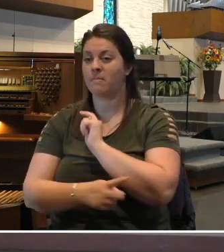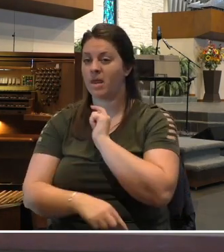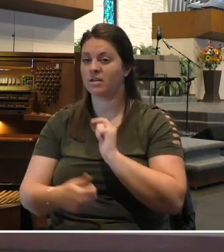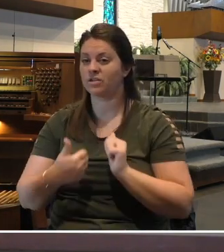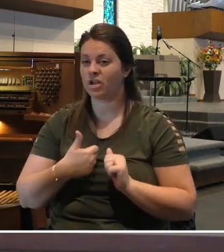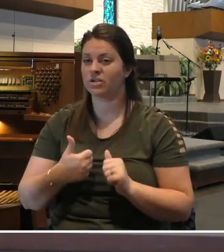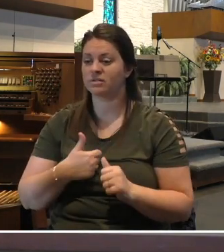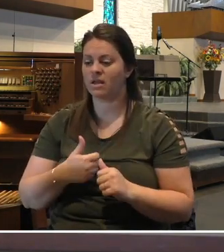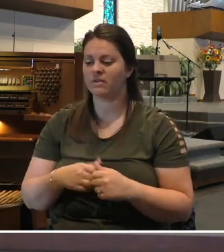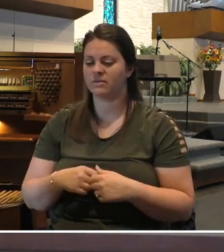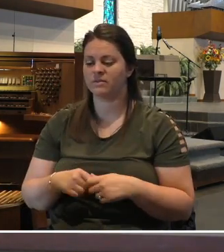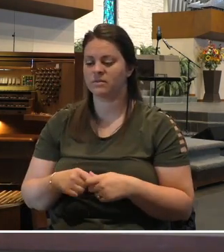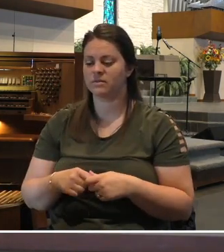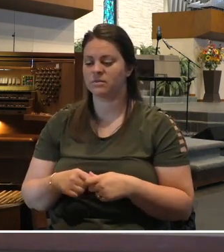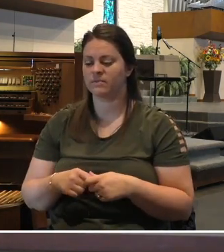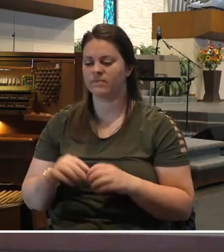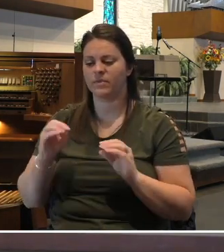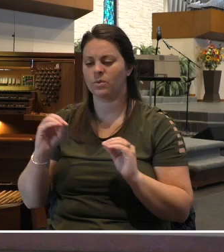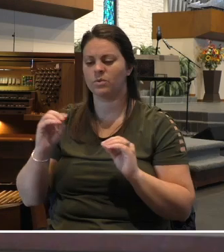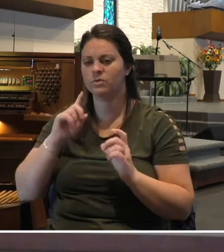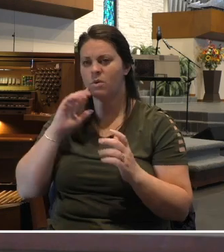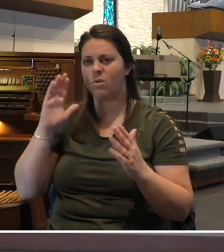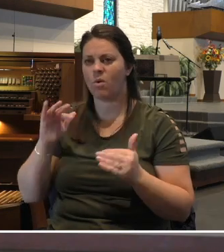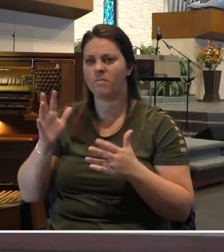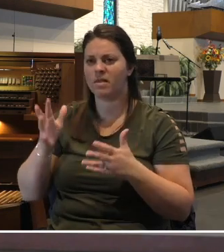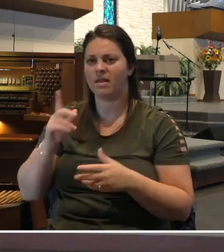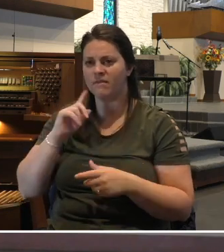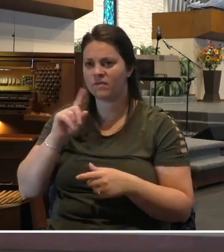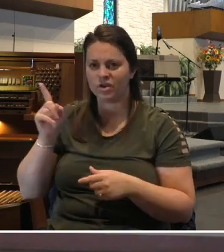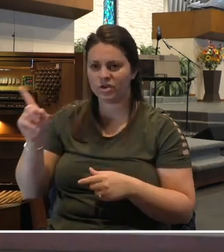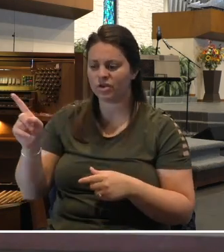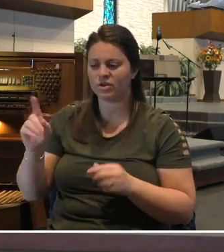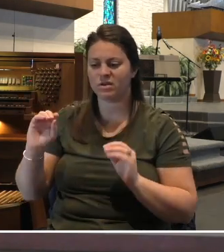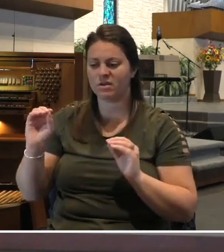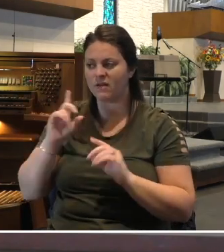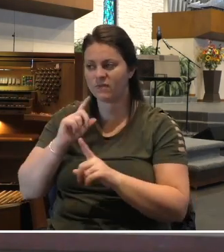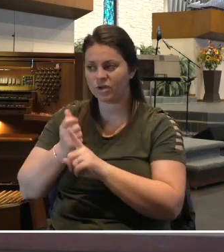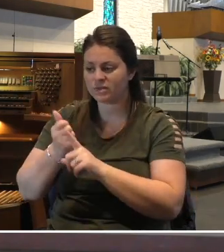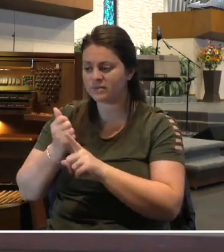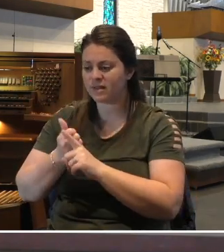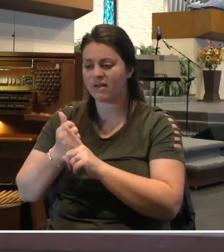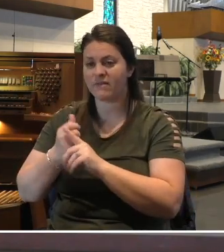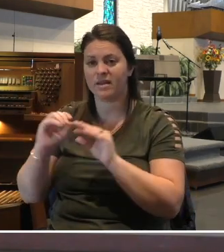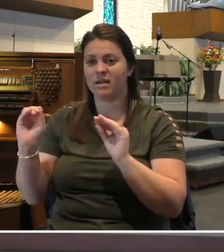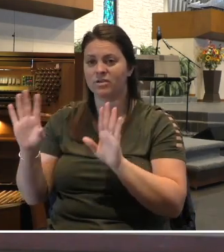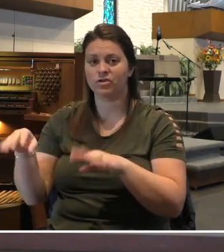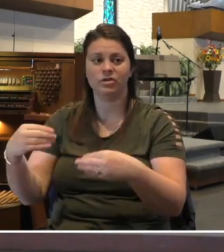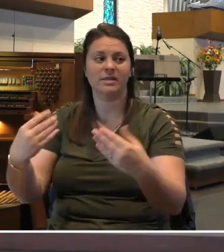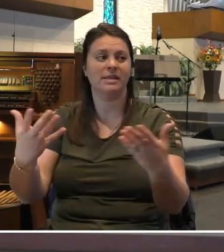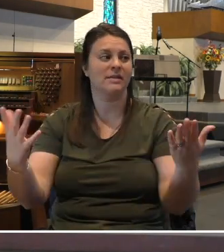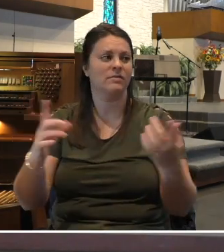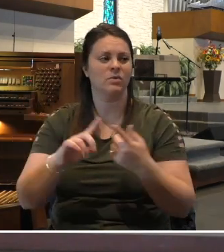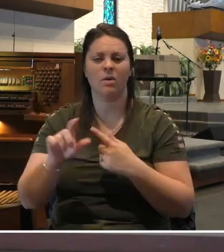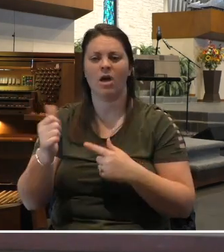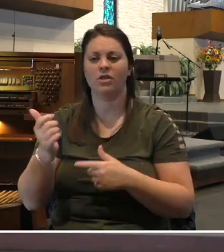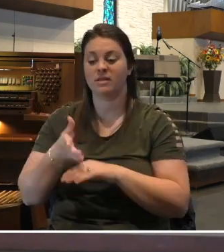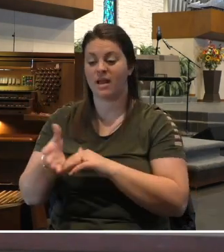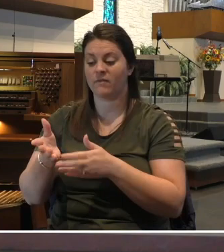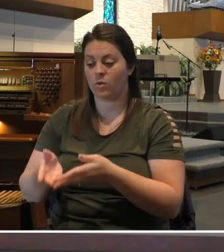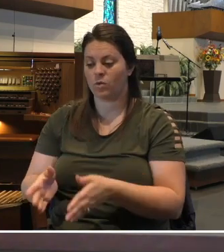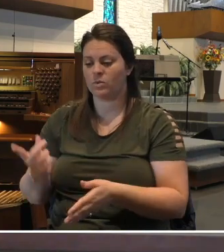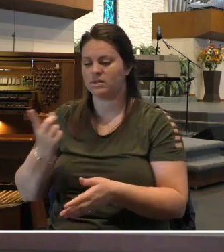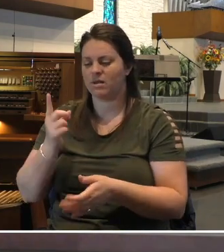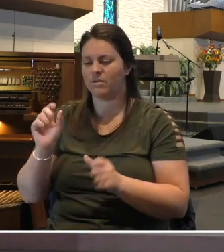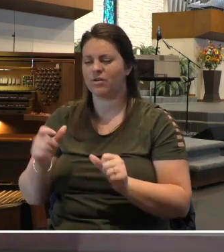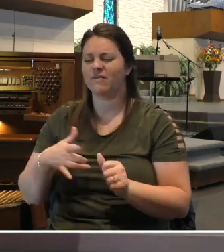There was no hope left for her, none for herself, and none she could offer to others. And after losing someone, it can feel like the